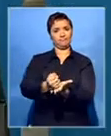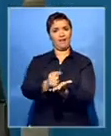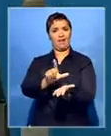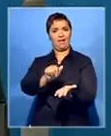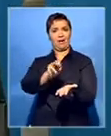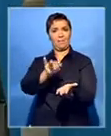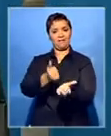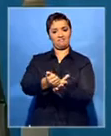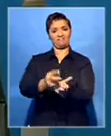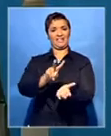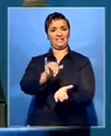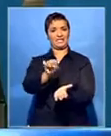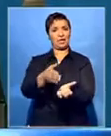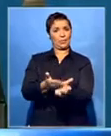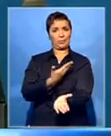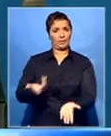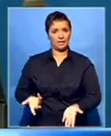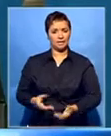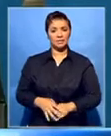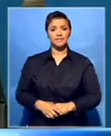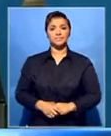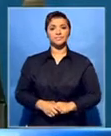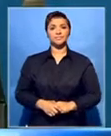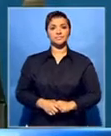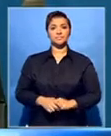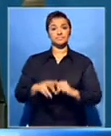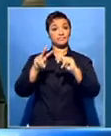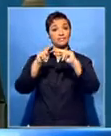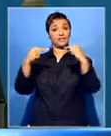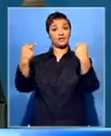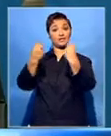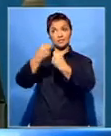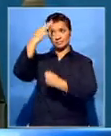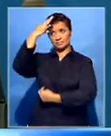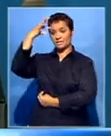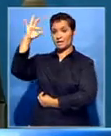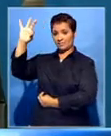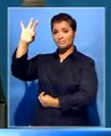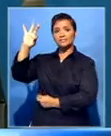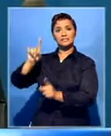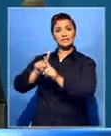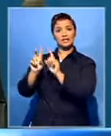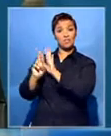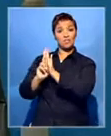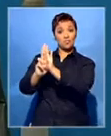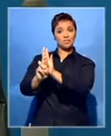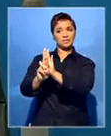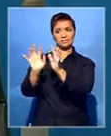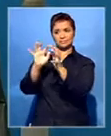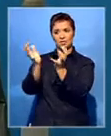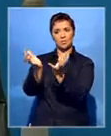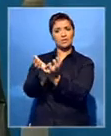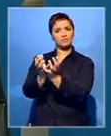Lama. The national government has treated our requests and those of the laureates themselves with disdain